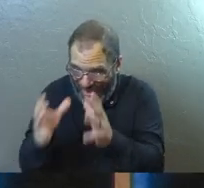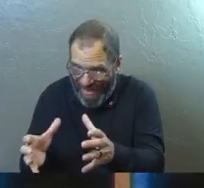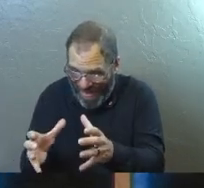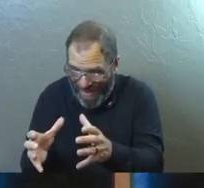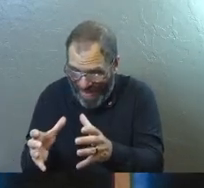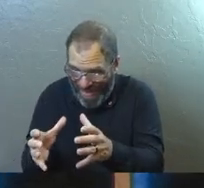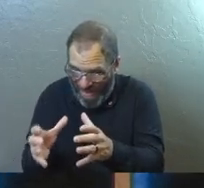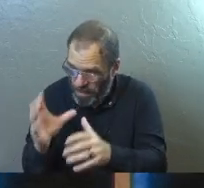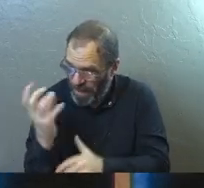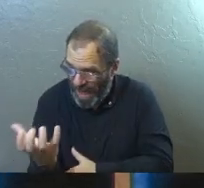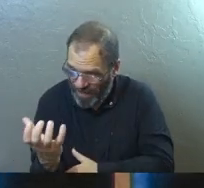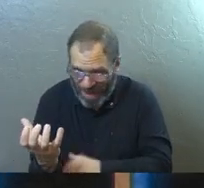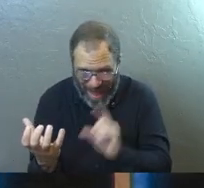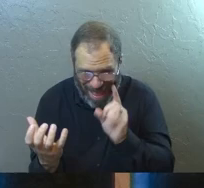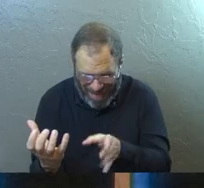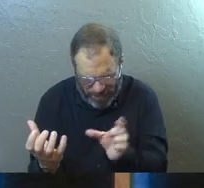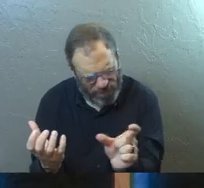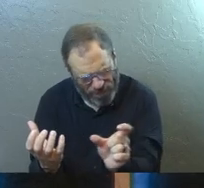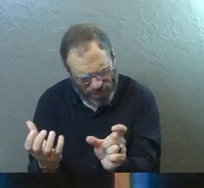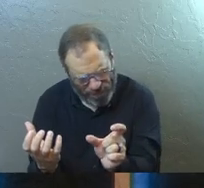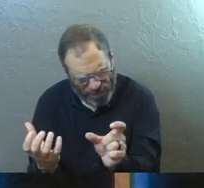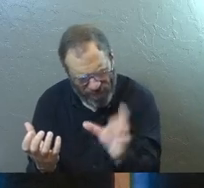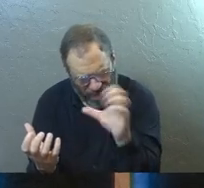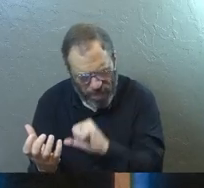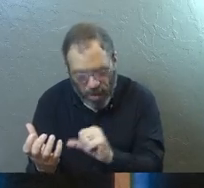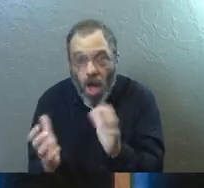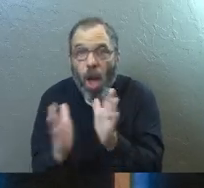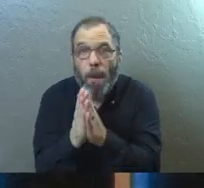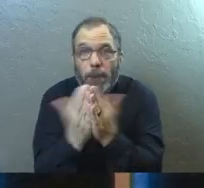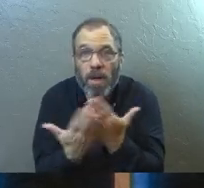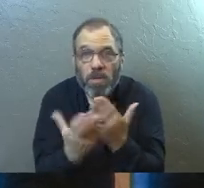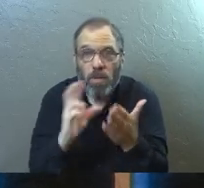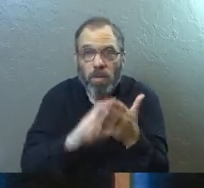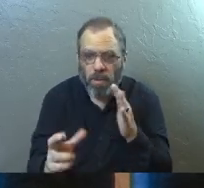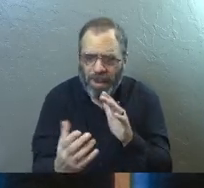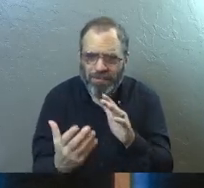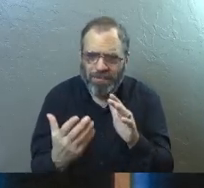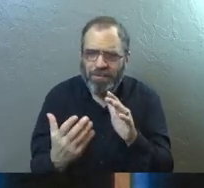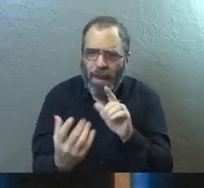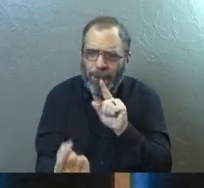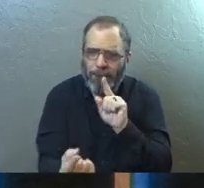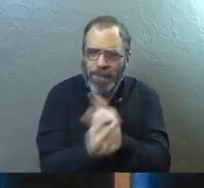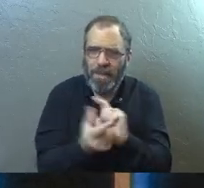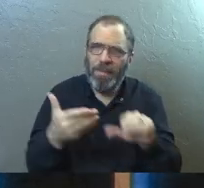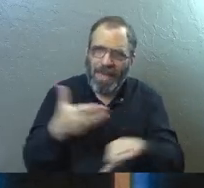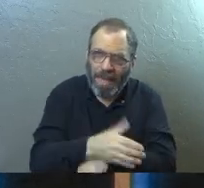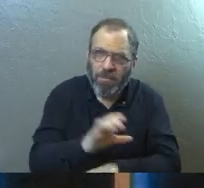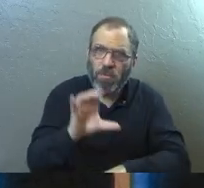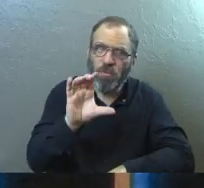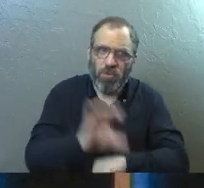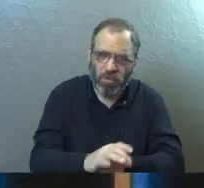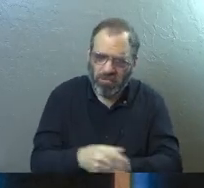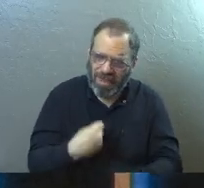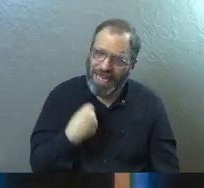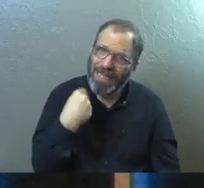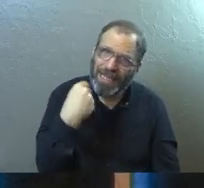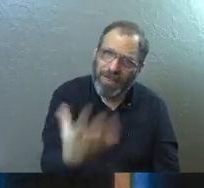evidence gathering and the questioning part first. If you want books and resources, see me after class and I will get them to you